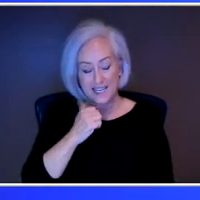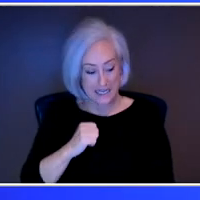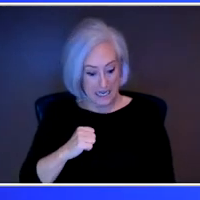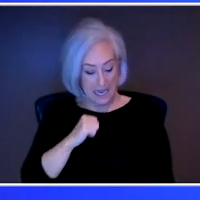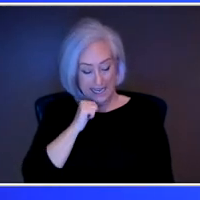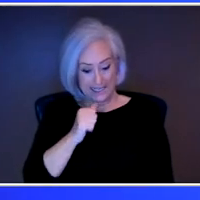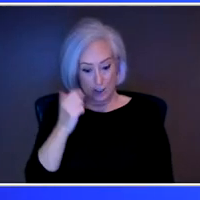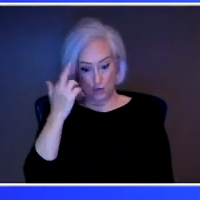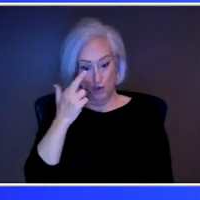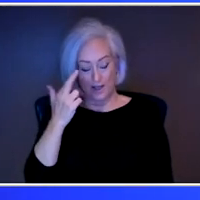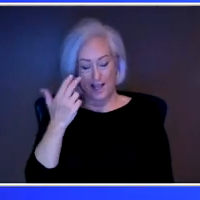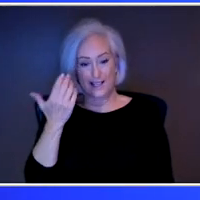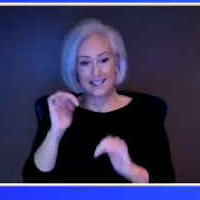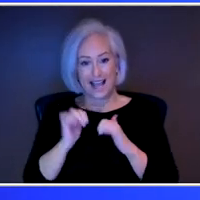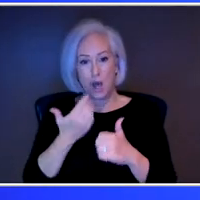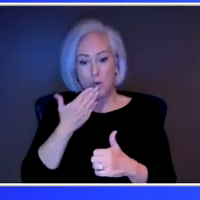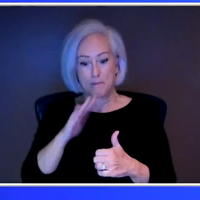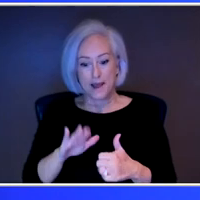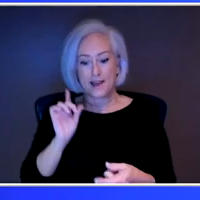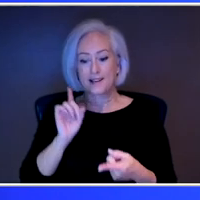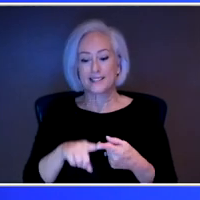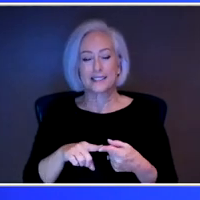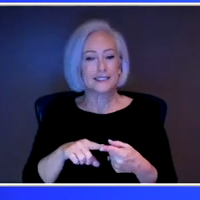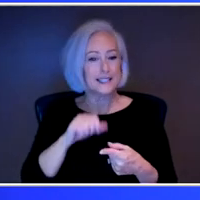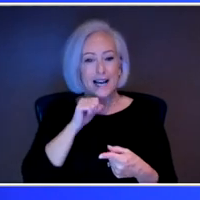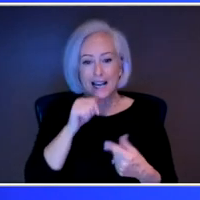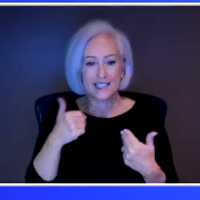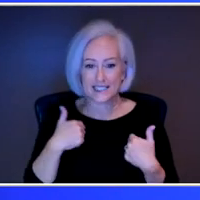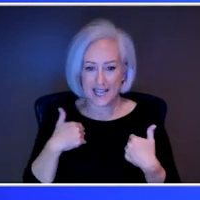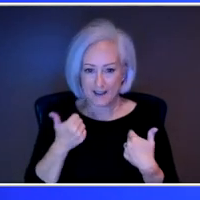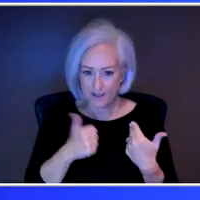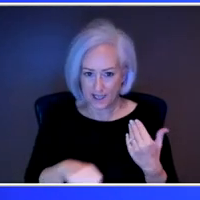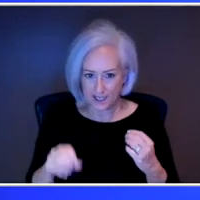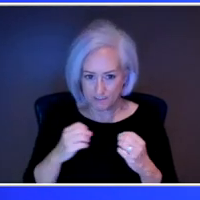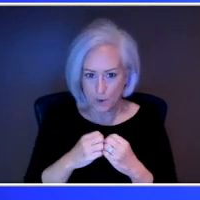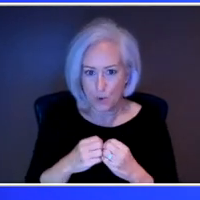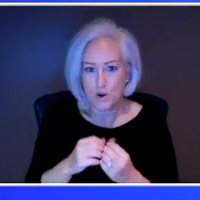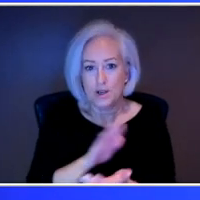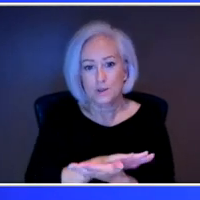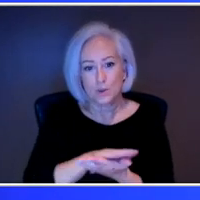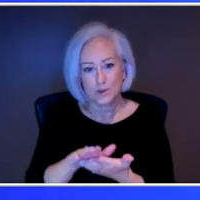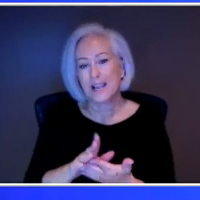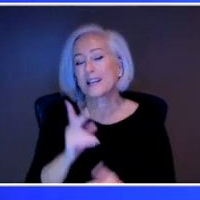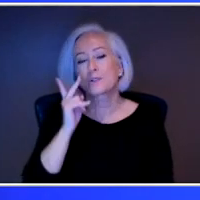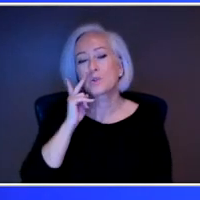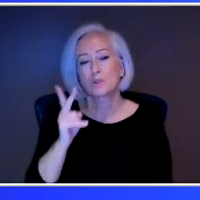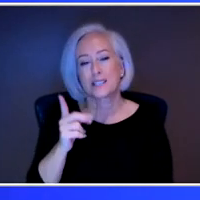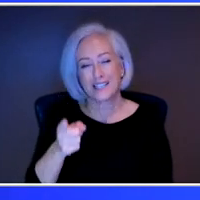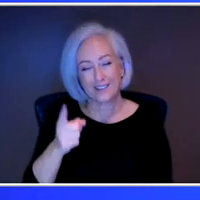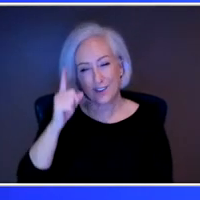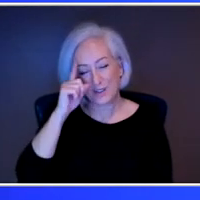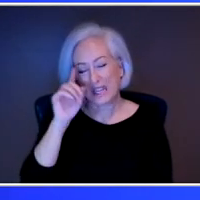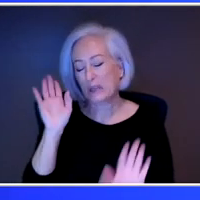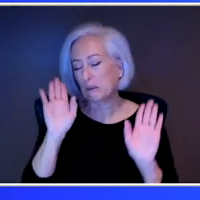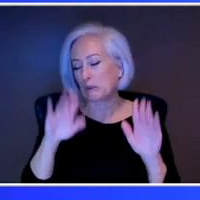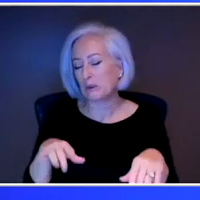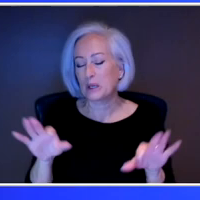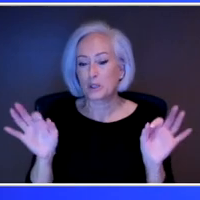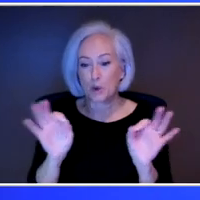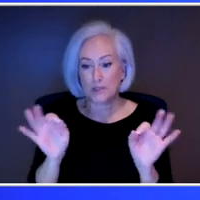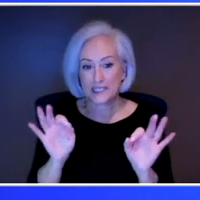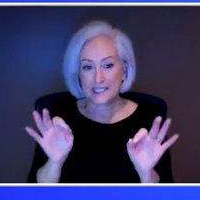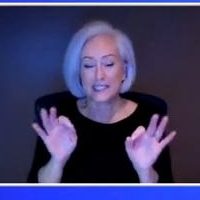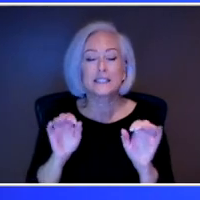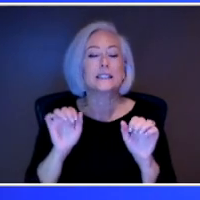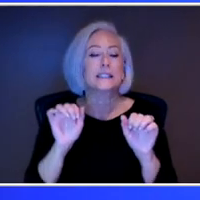that. So it was nice to see that and just know that even if you think it's minor, it can make the biggest difference of